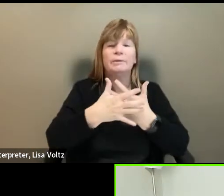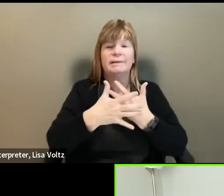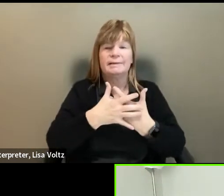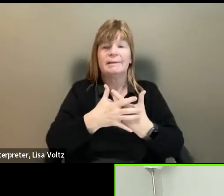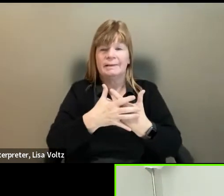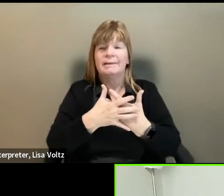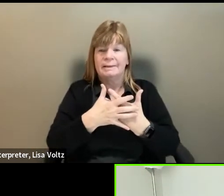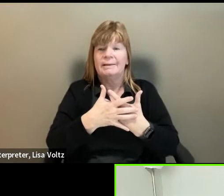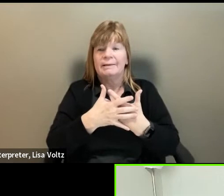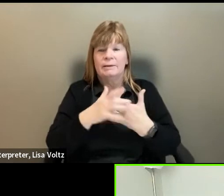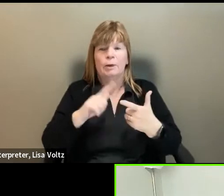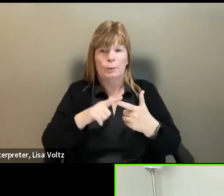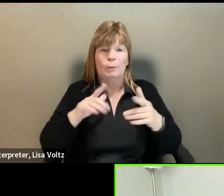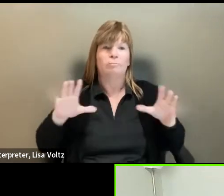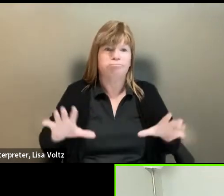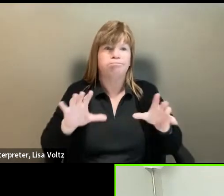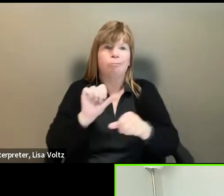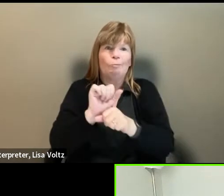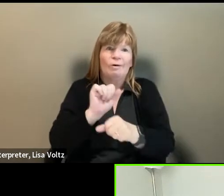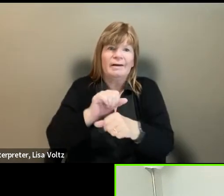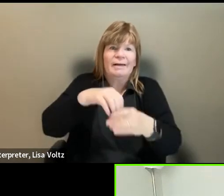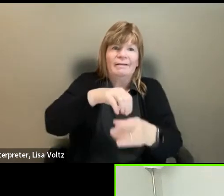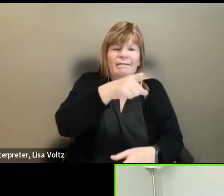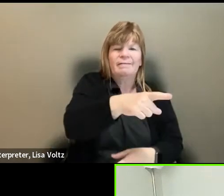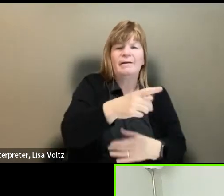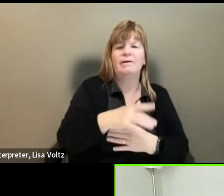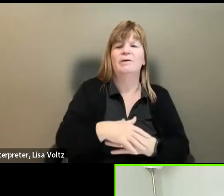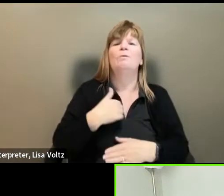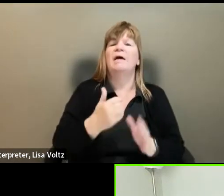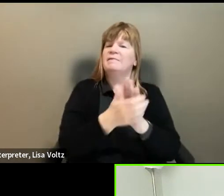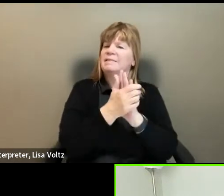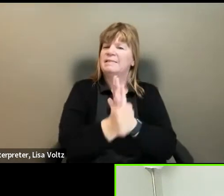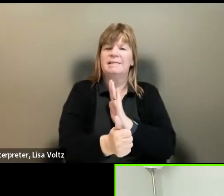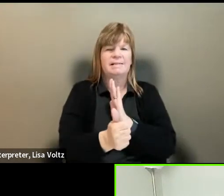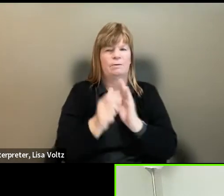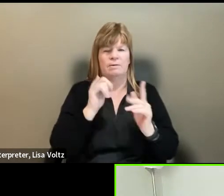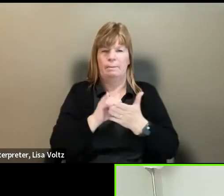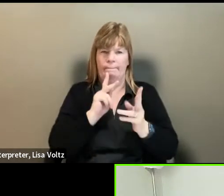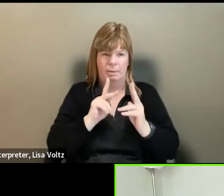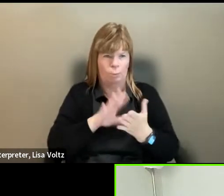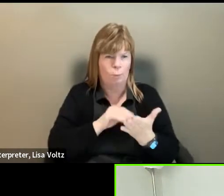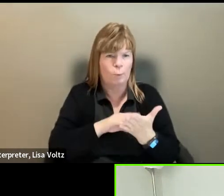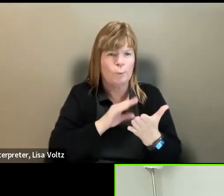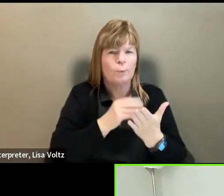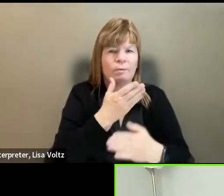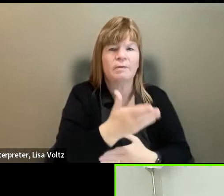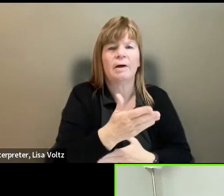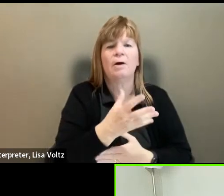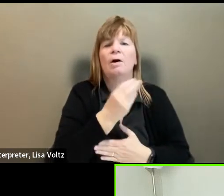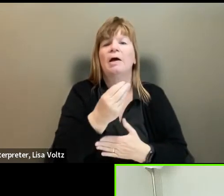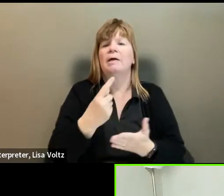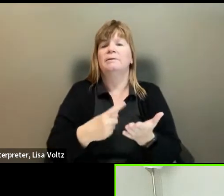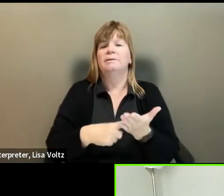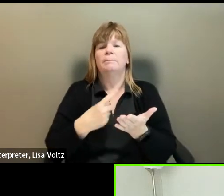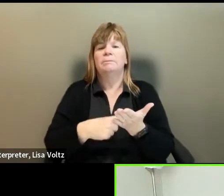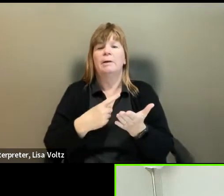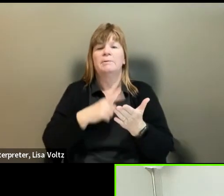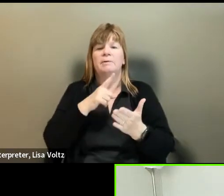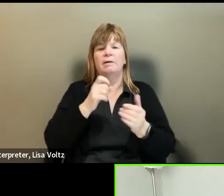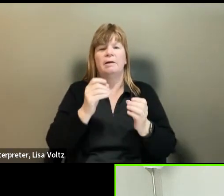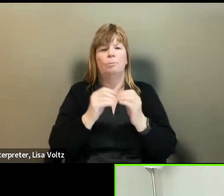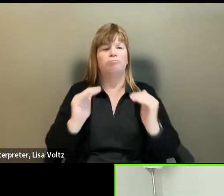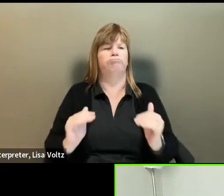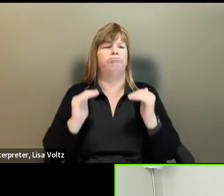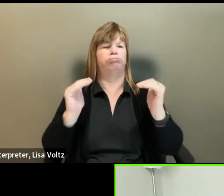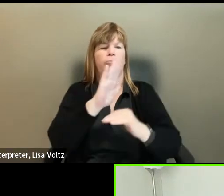currently being housed. And so there are skill sets that people learn. Um, in some cases they're able to further their